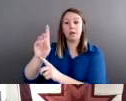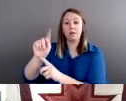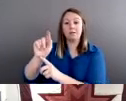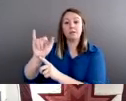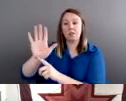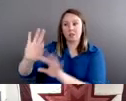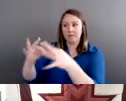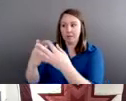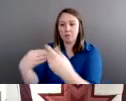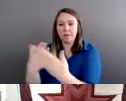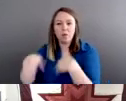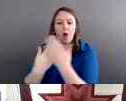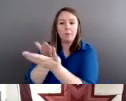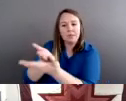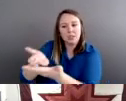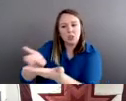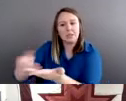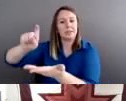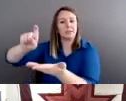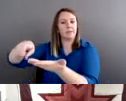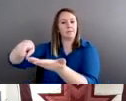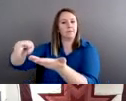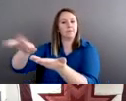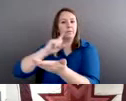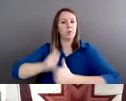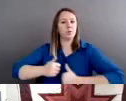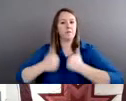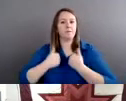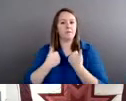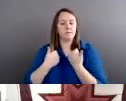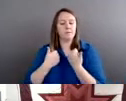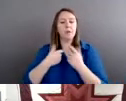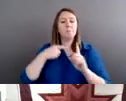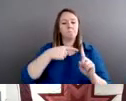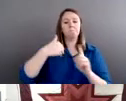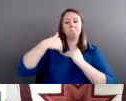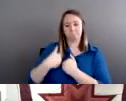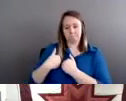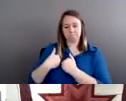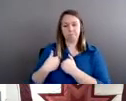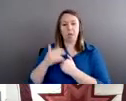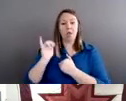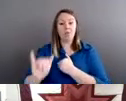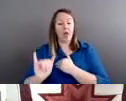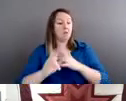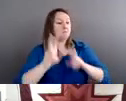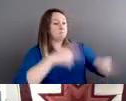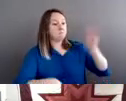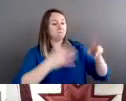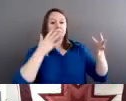with all of the material goods that they would need to survive. And that was the solution to that homicide.